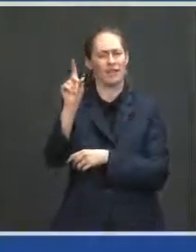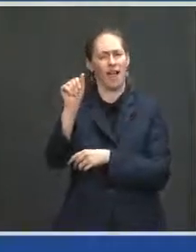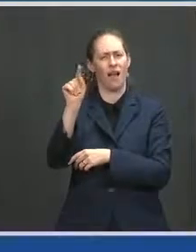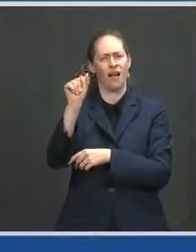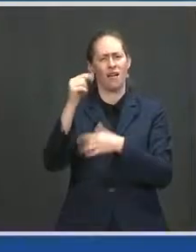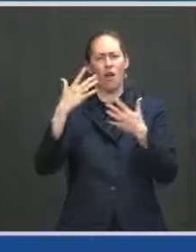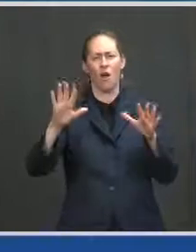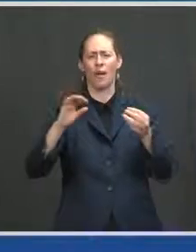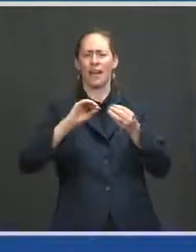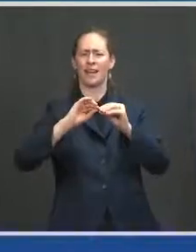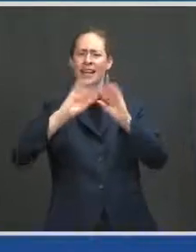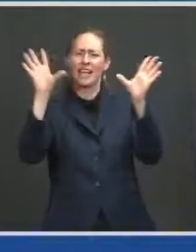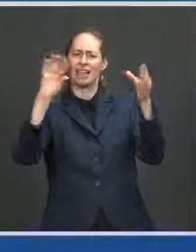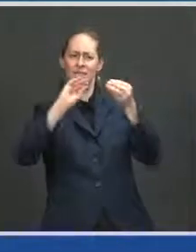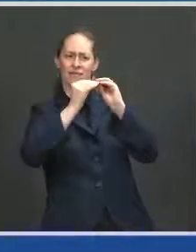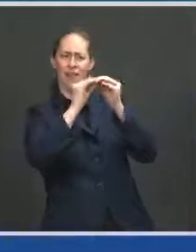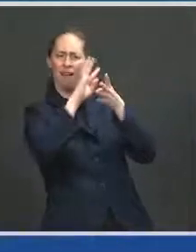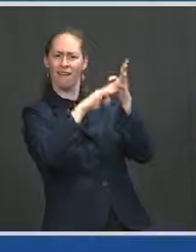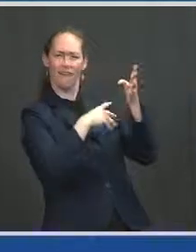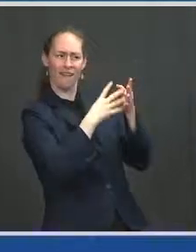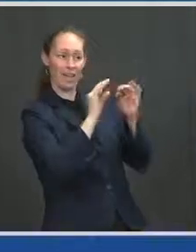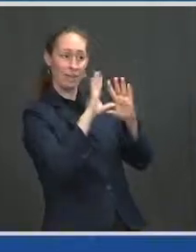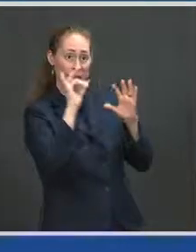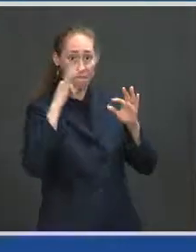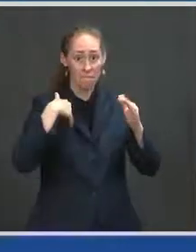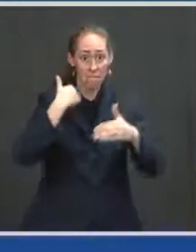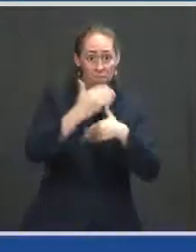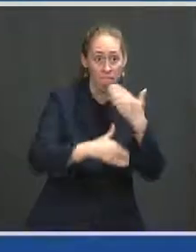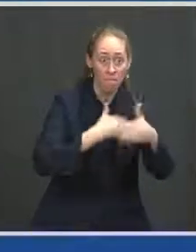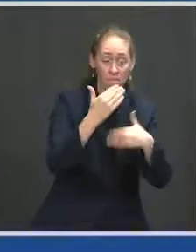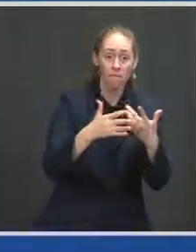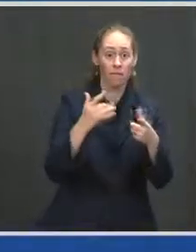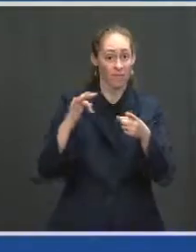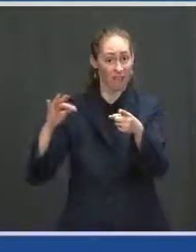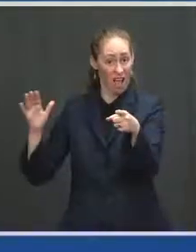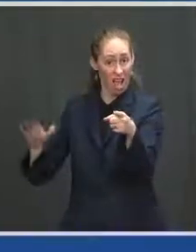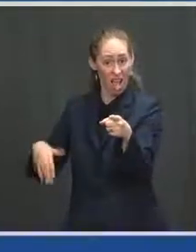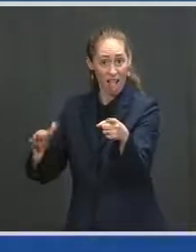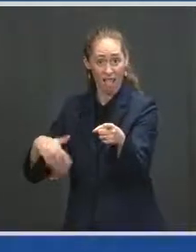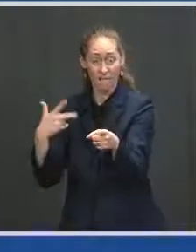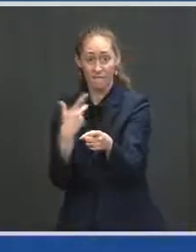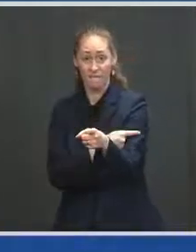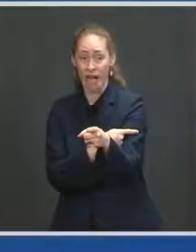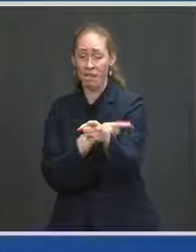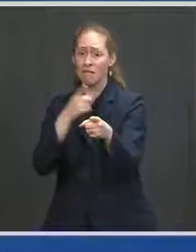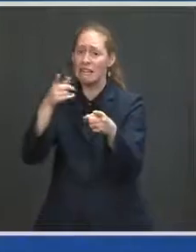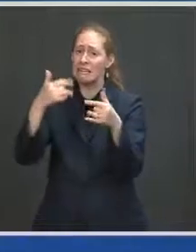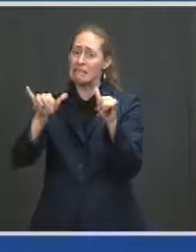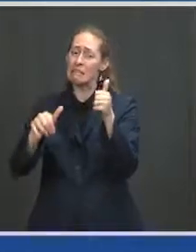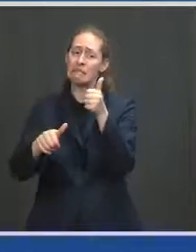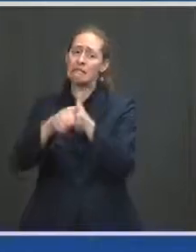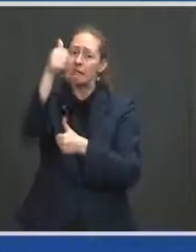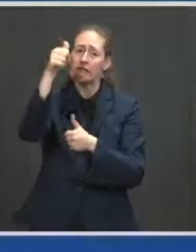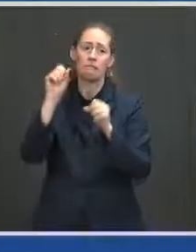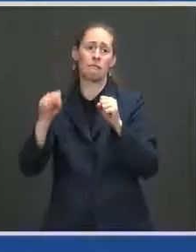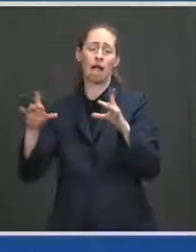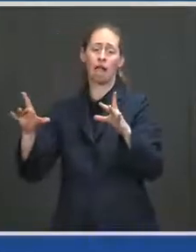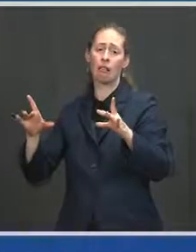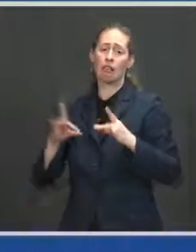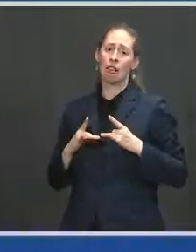making as a country, if you are unvaccinated, you are still at risk of getting seriously ill or dying